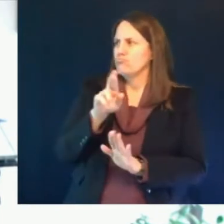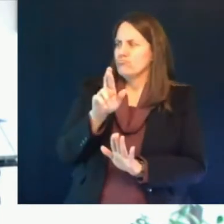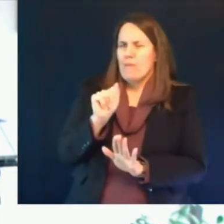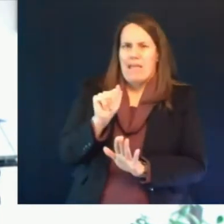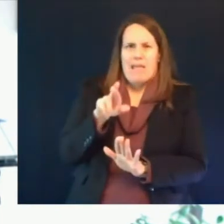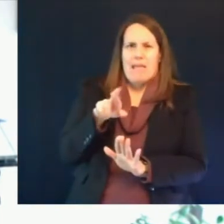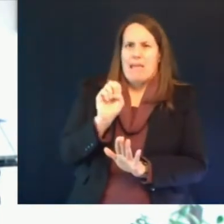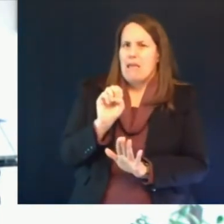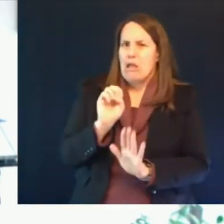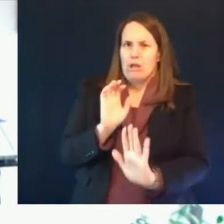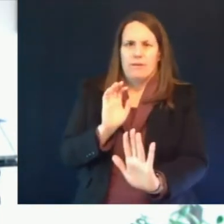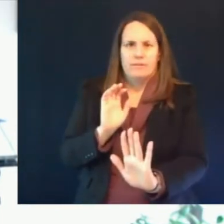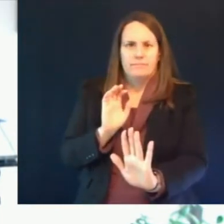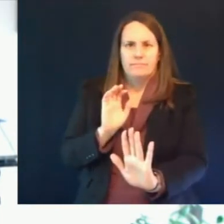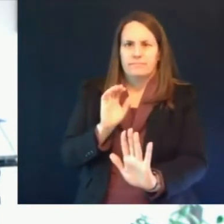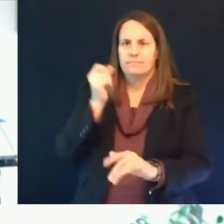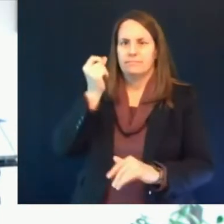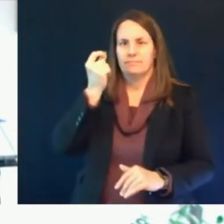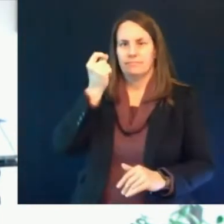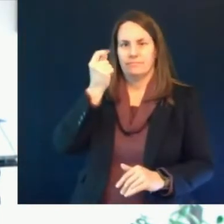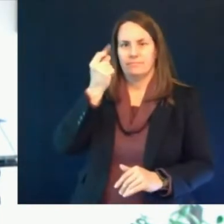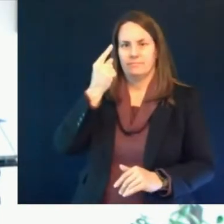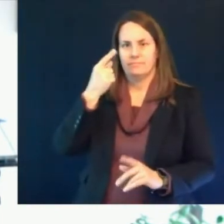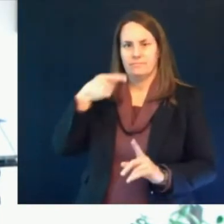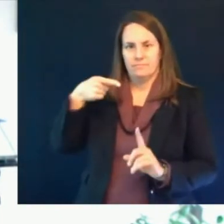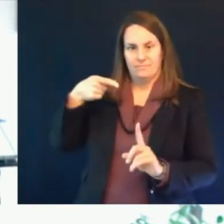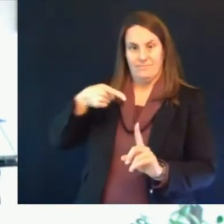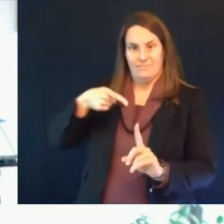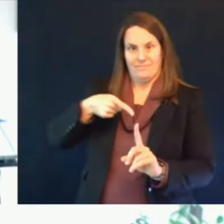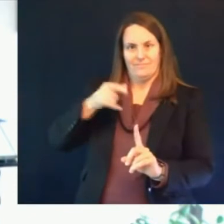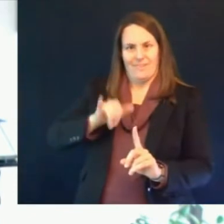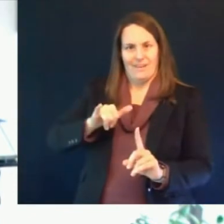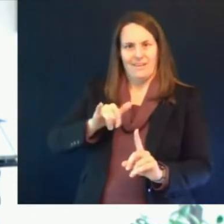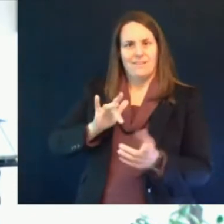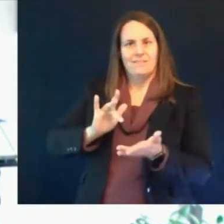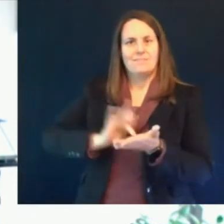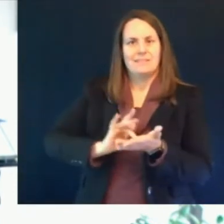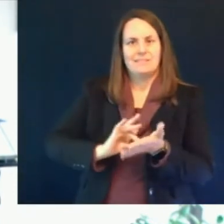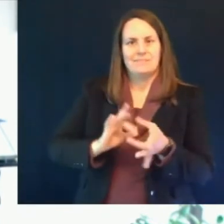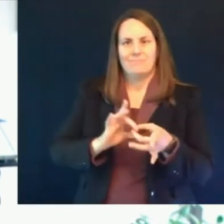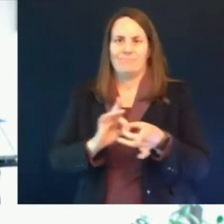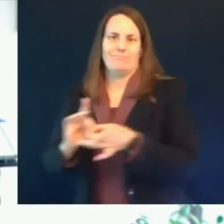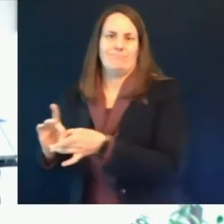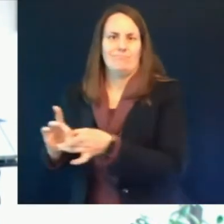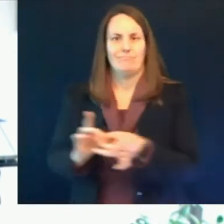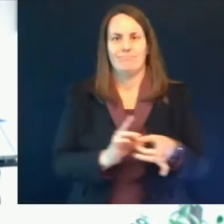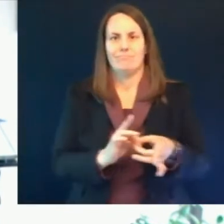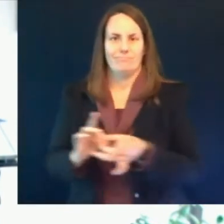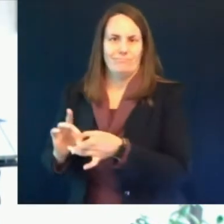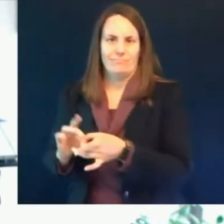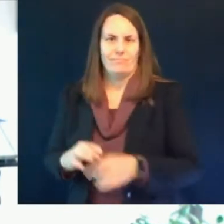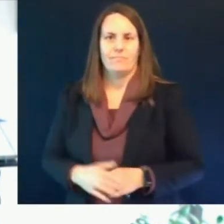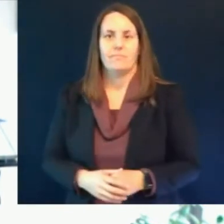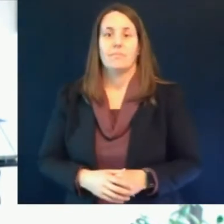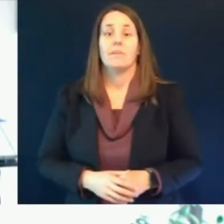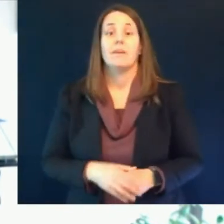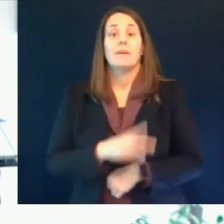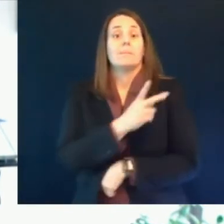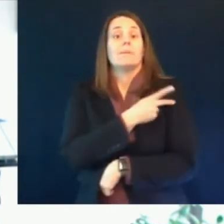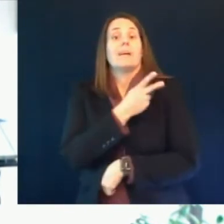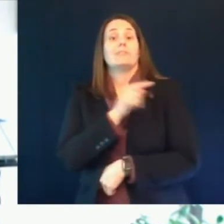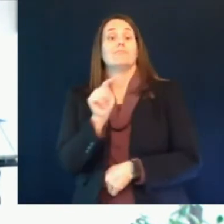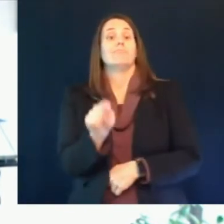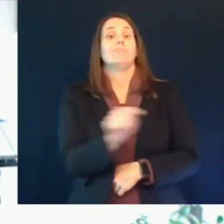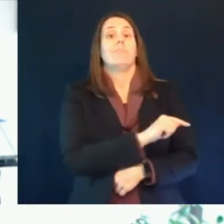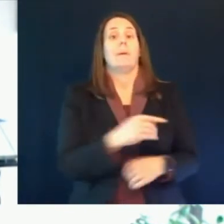heparin a patient's immune system has um sort of an inappropriate or a dangerous type of reaction which causes the